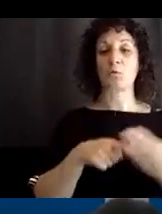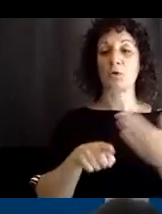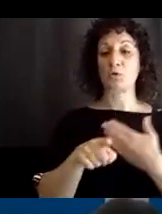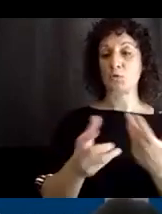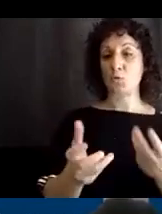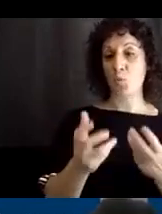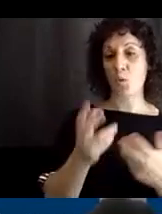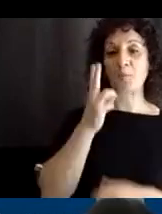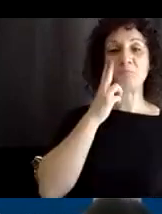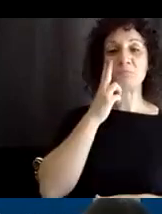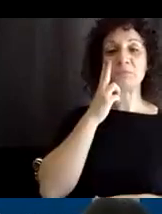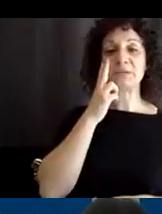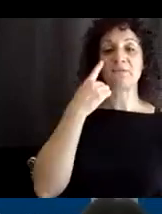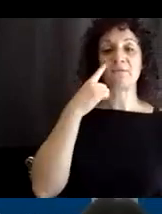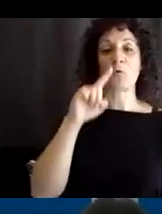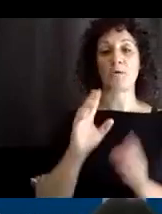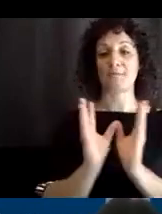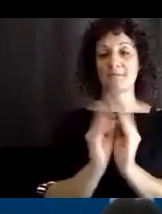sessions.